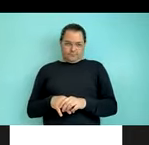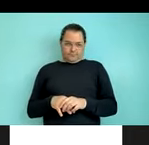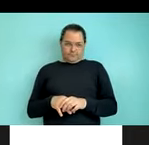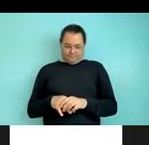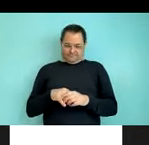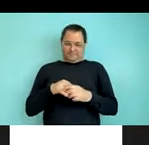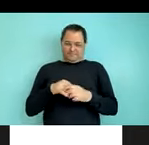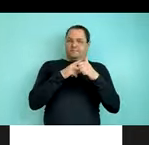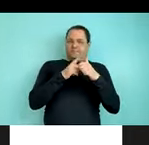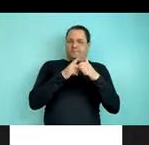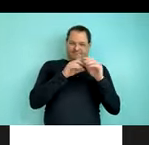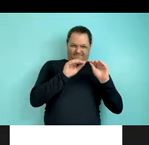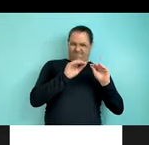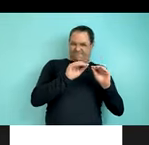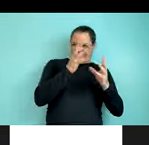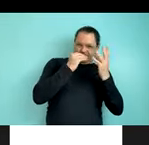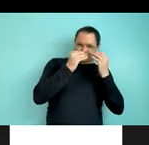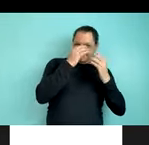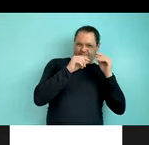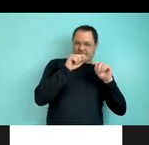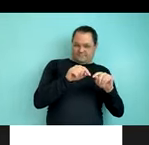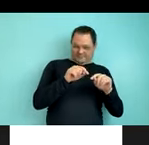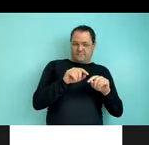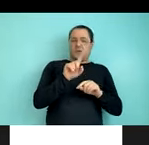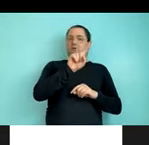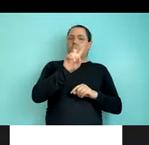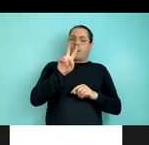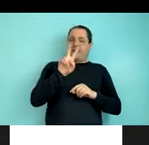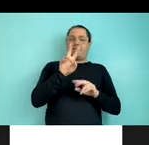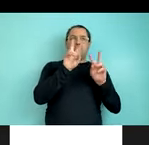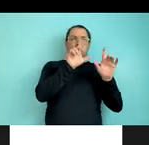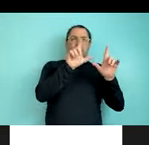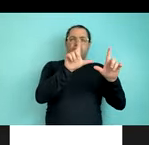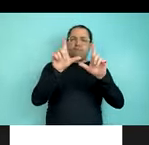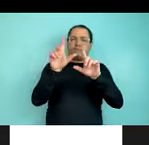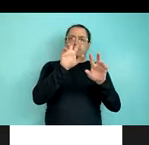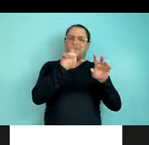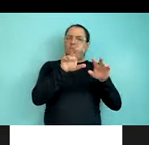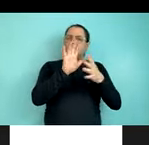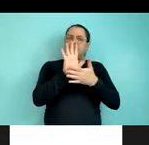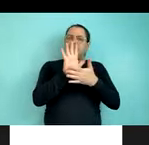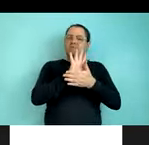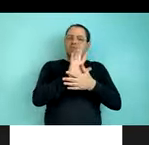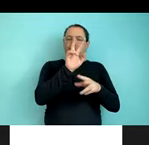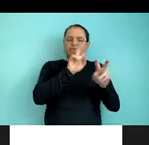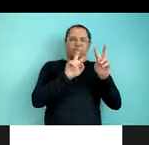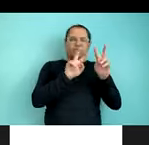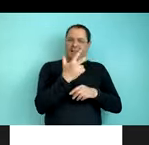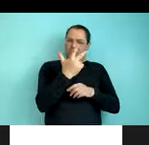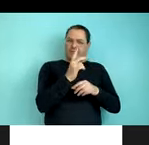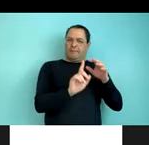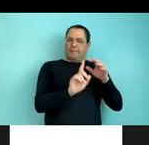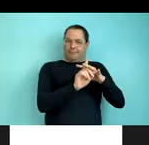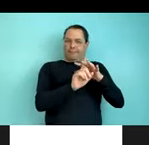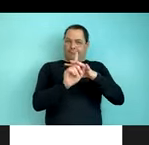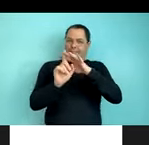So during the training phase, people watched a total of 12 clips. These clips depicted three distinct events, each of which was